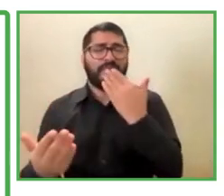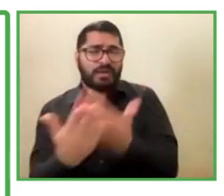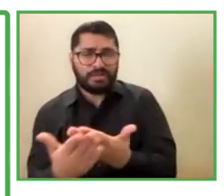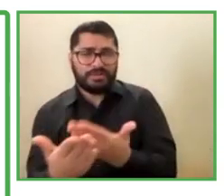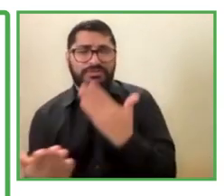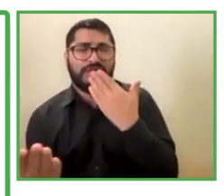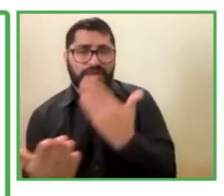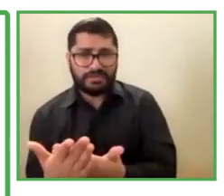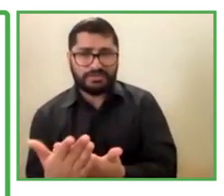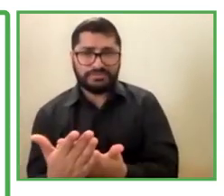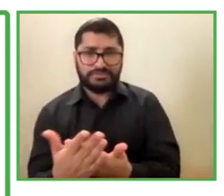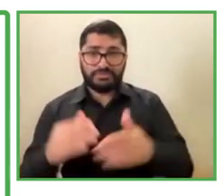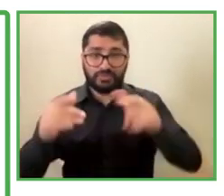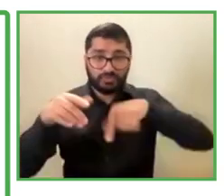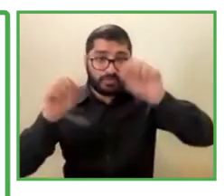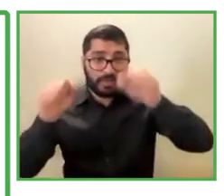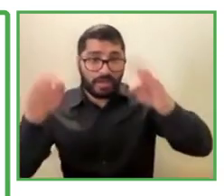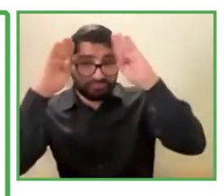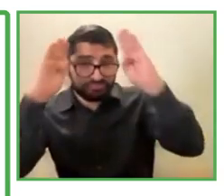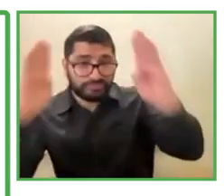Thank you for your attention.